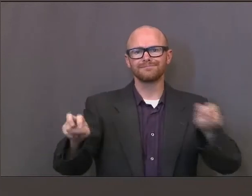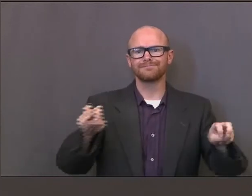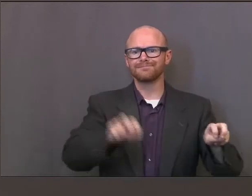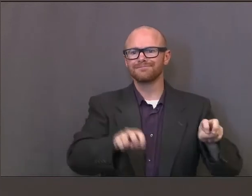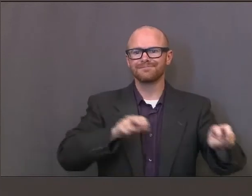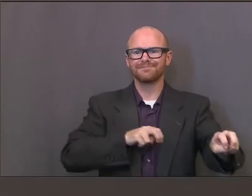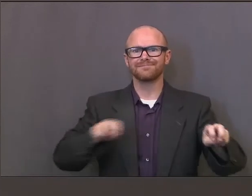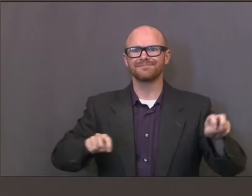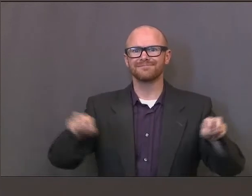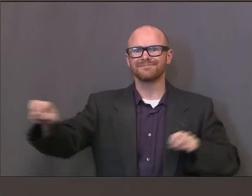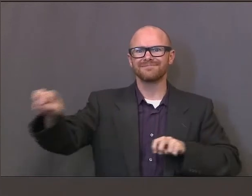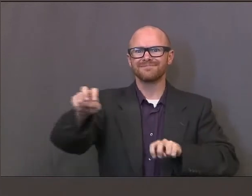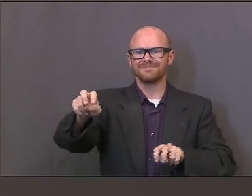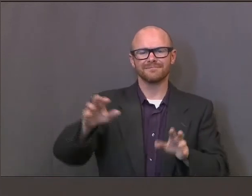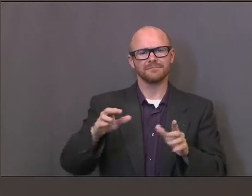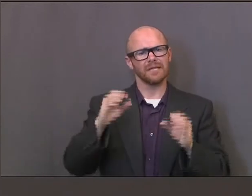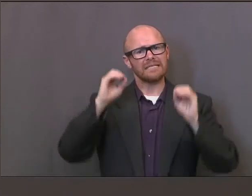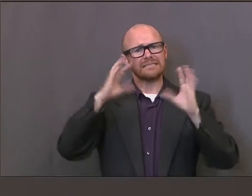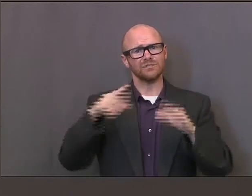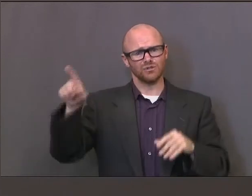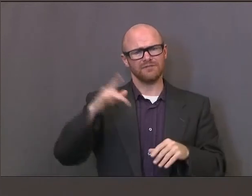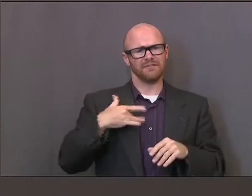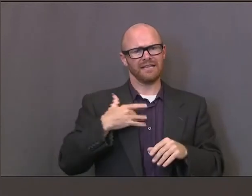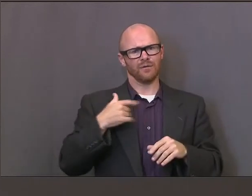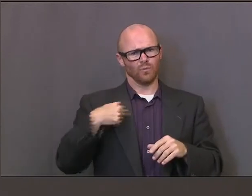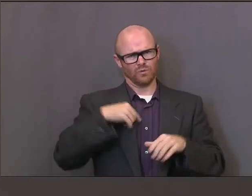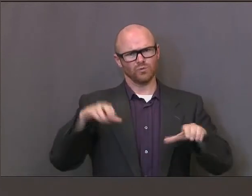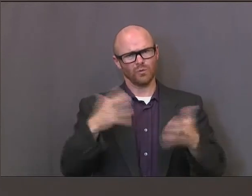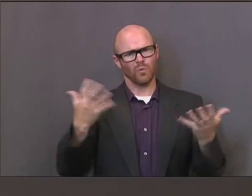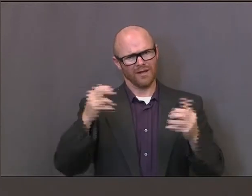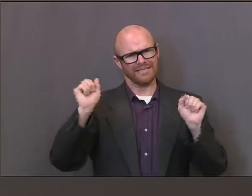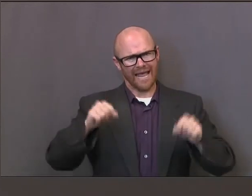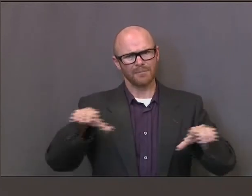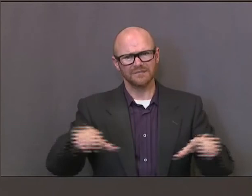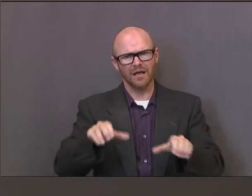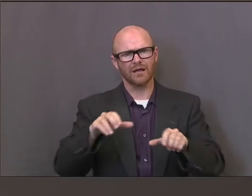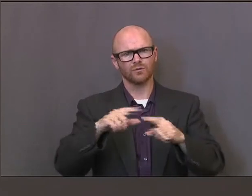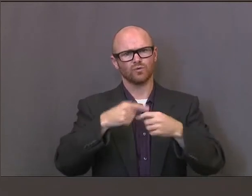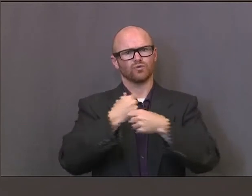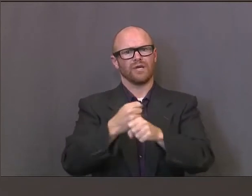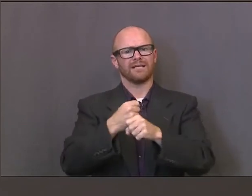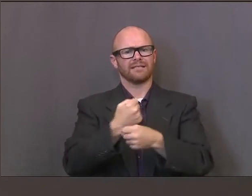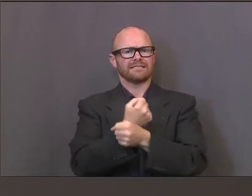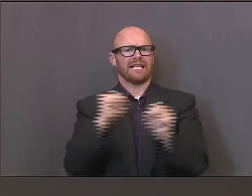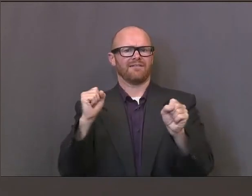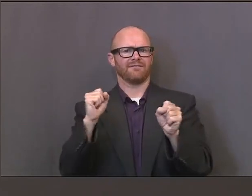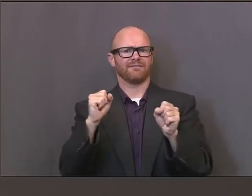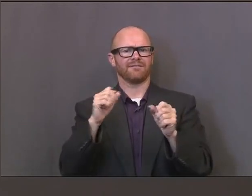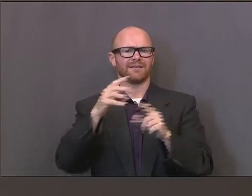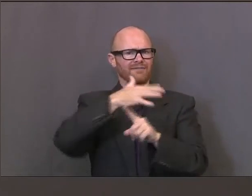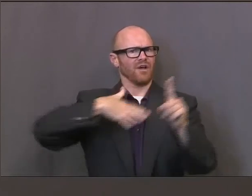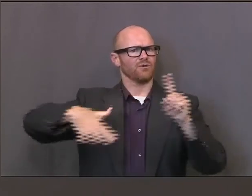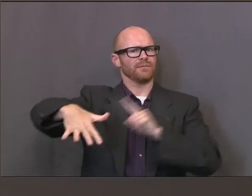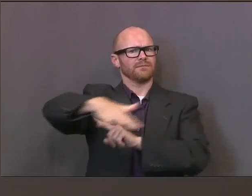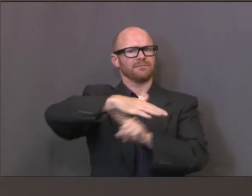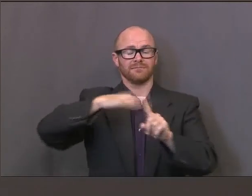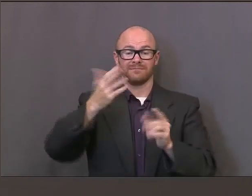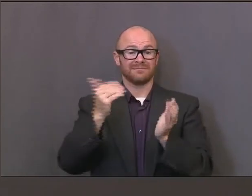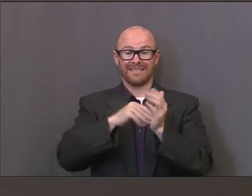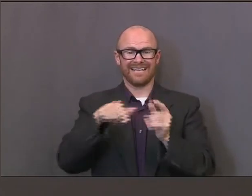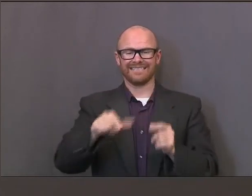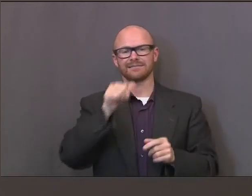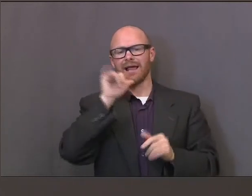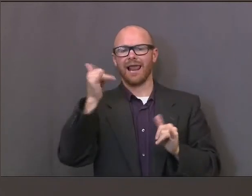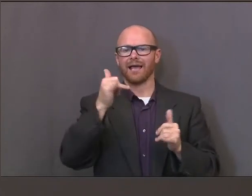that can be done to create a safe environment. Again, that will be a continual effort. This is not a once